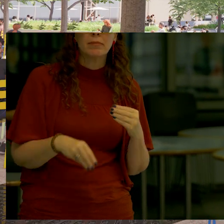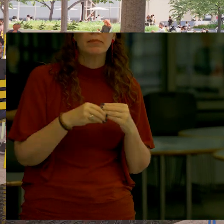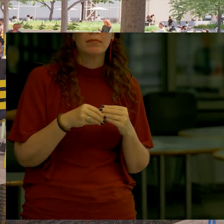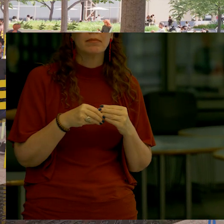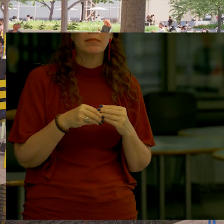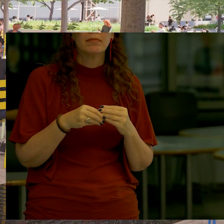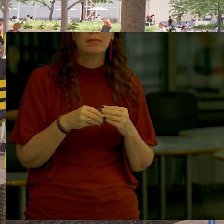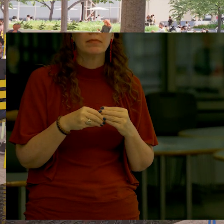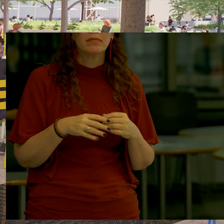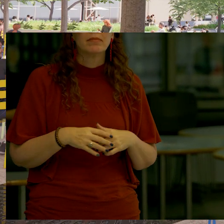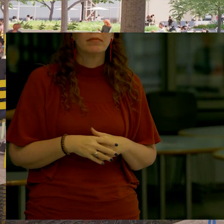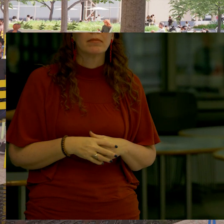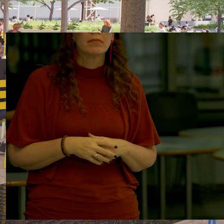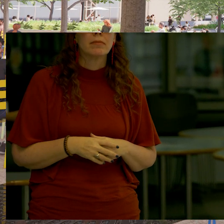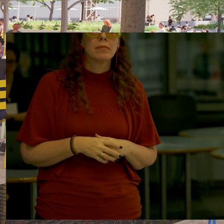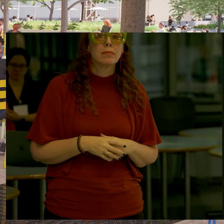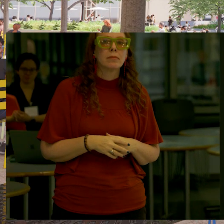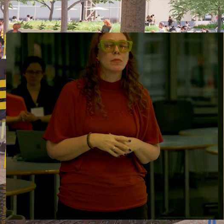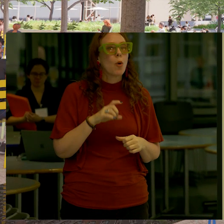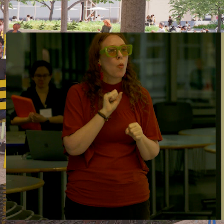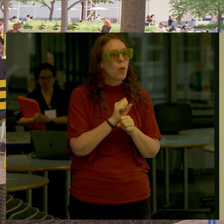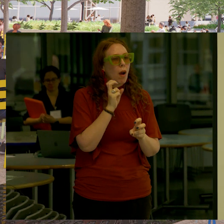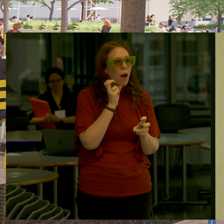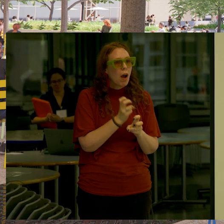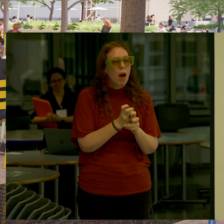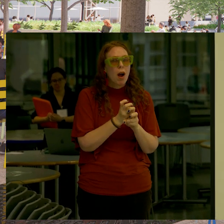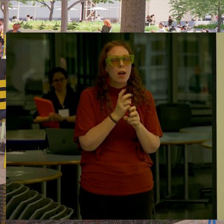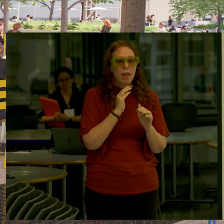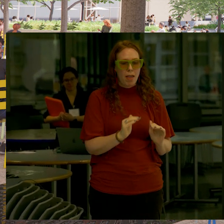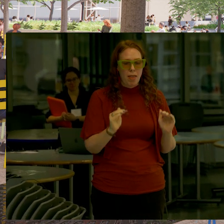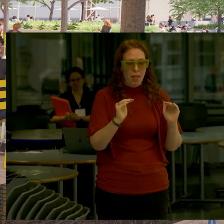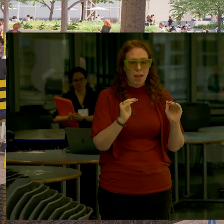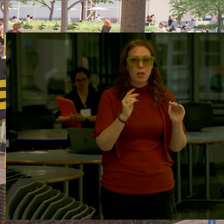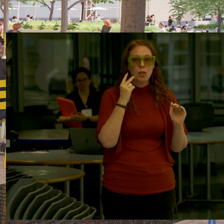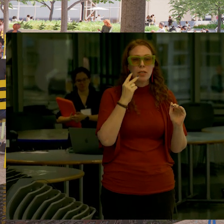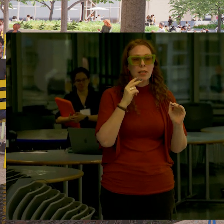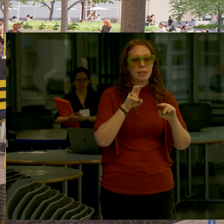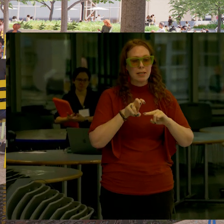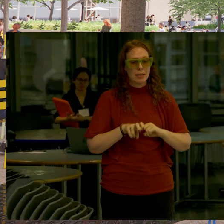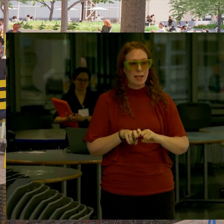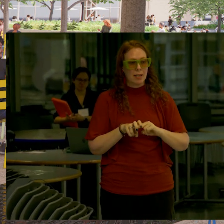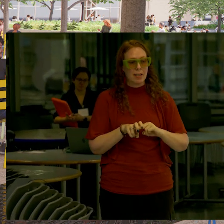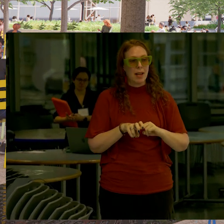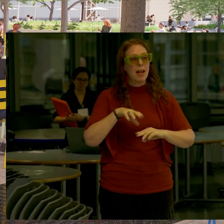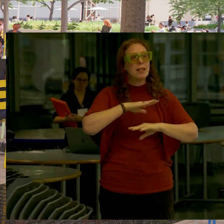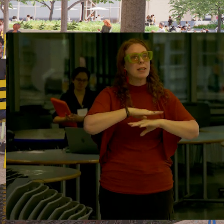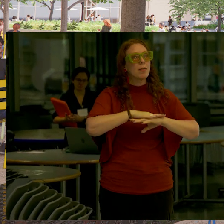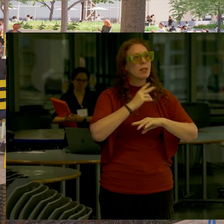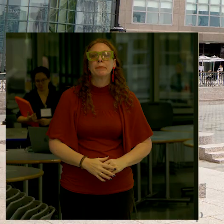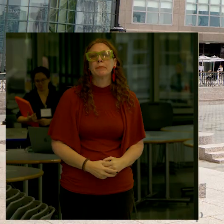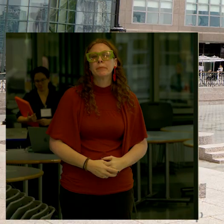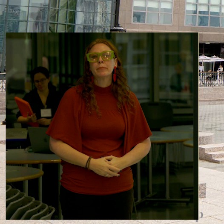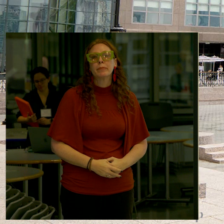there's the top of wall we worked really hard to keep that top of wall such that you can be sitting on one of those tables and you can still